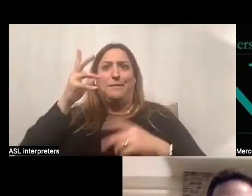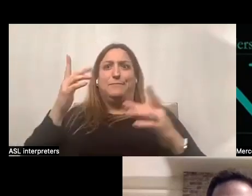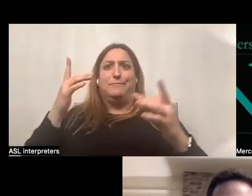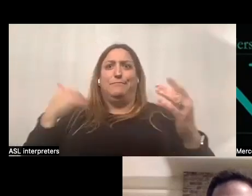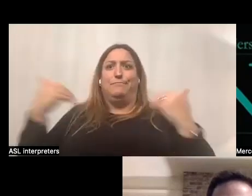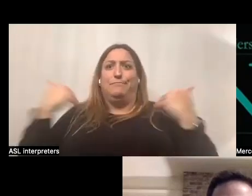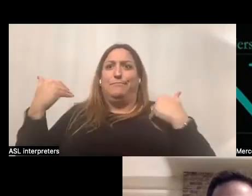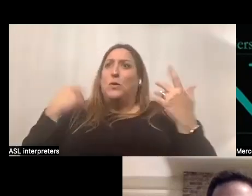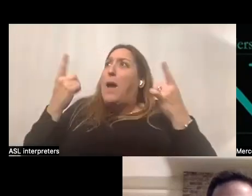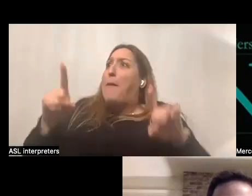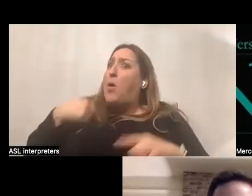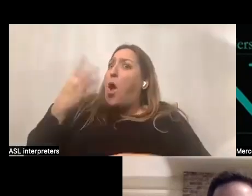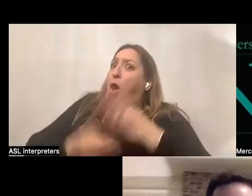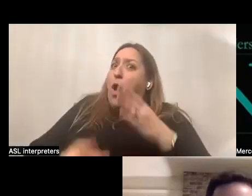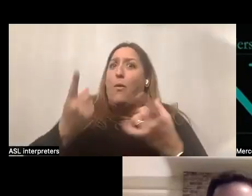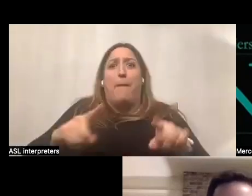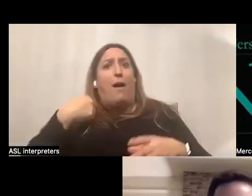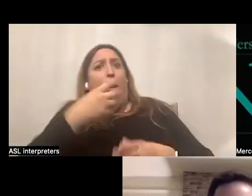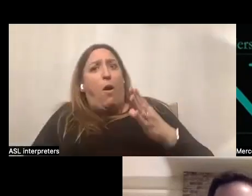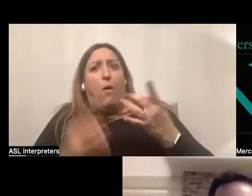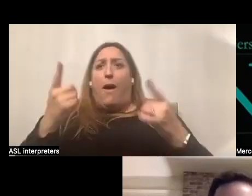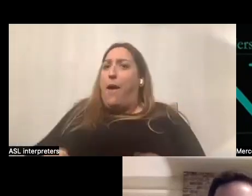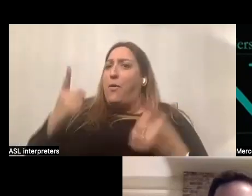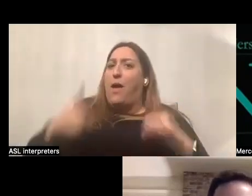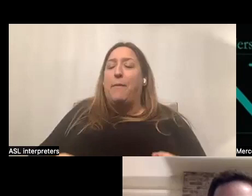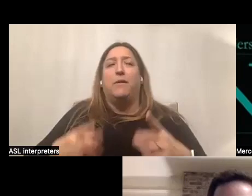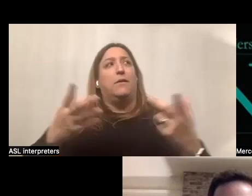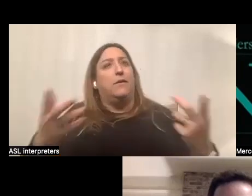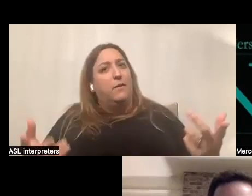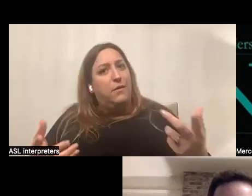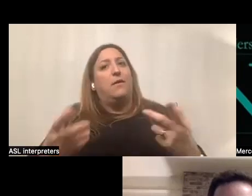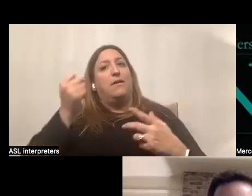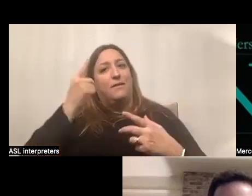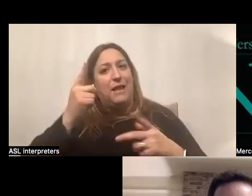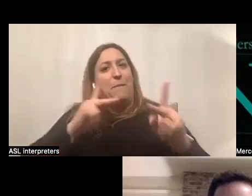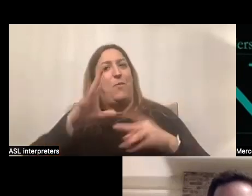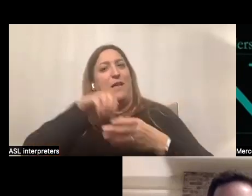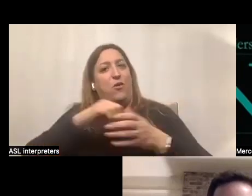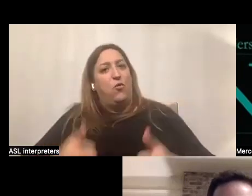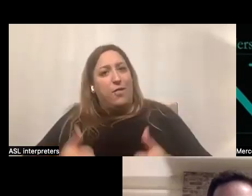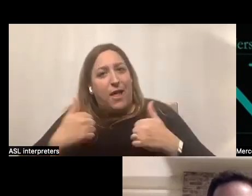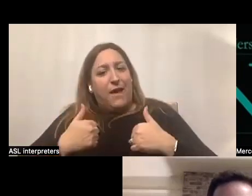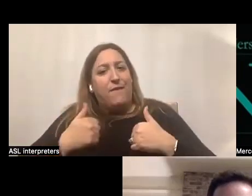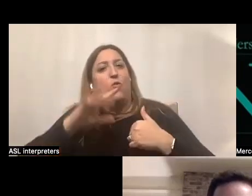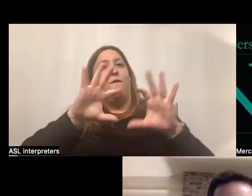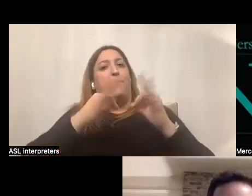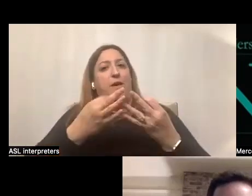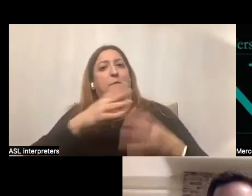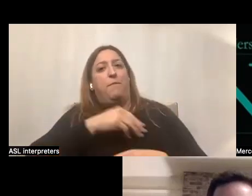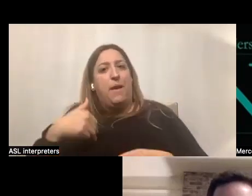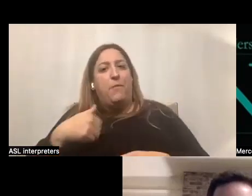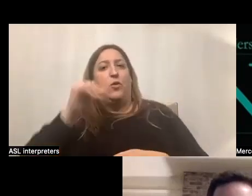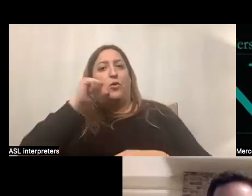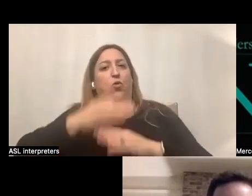going to happen when I'm gone? And if the answer is not having people in your life or in your family member's life, who are daughter, son's life,